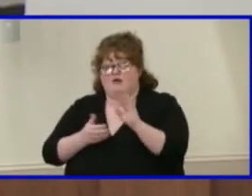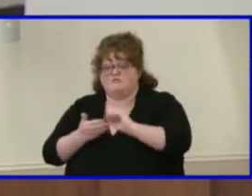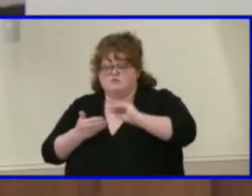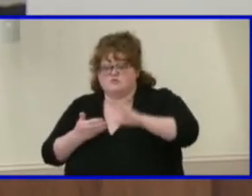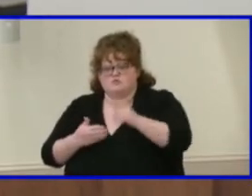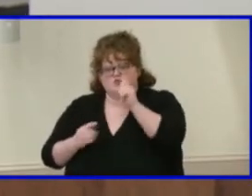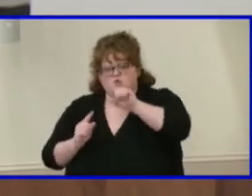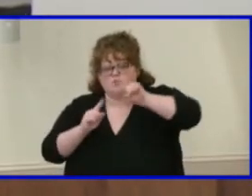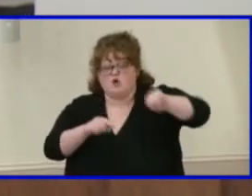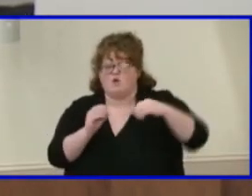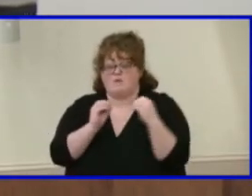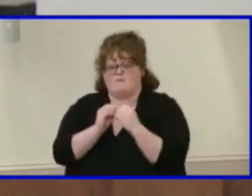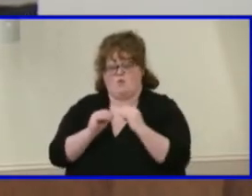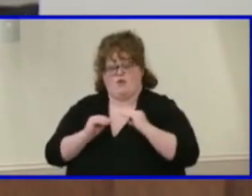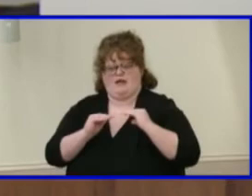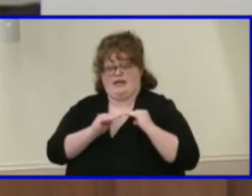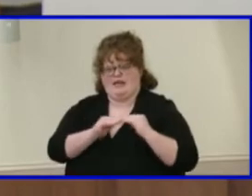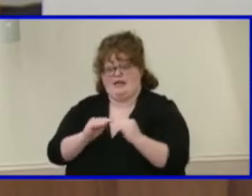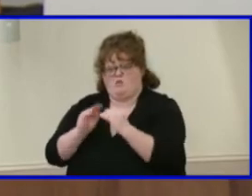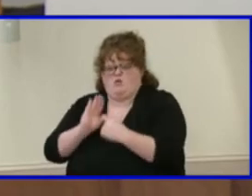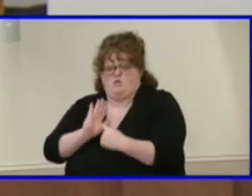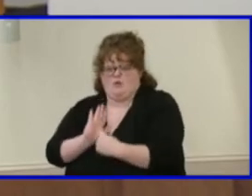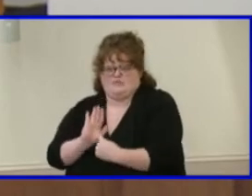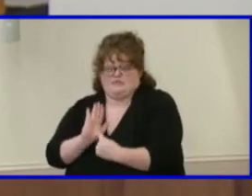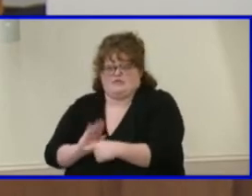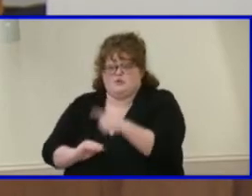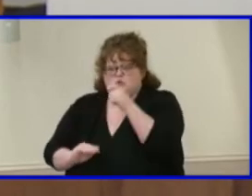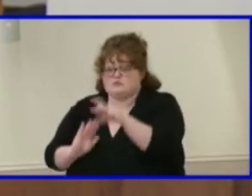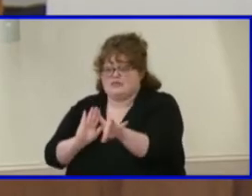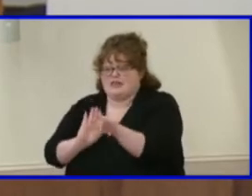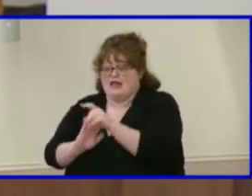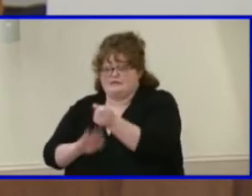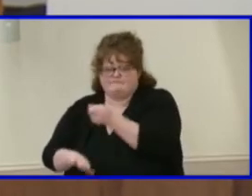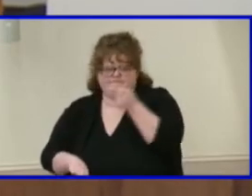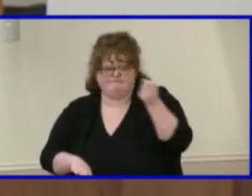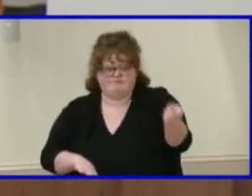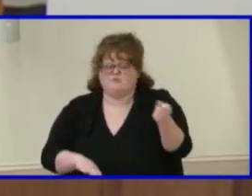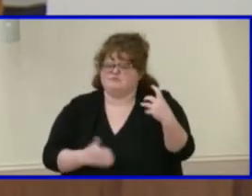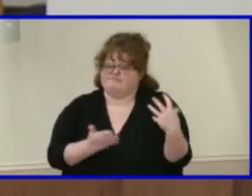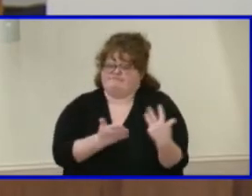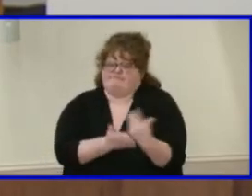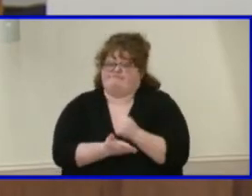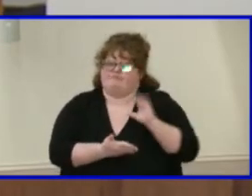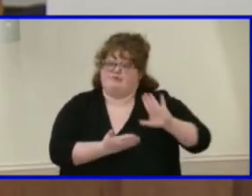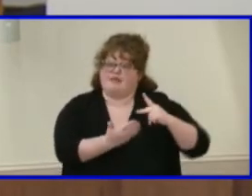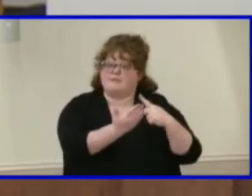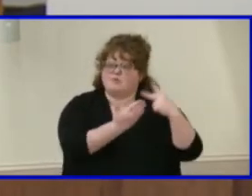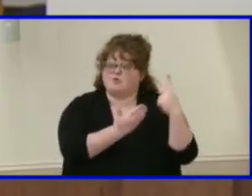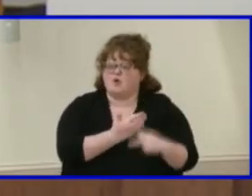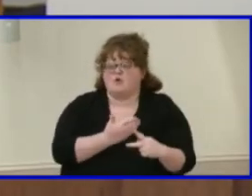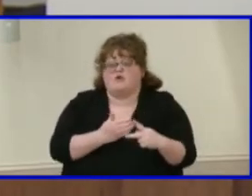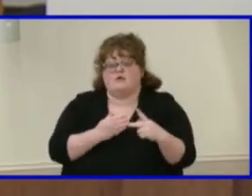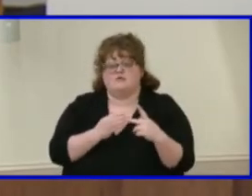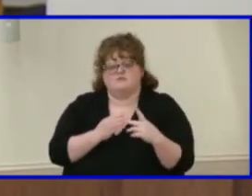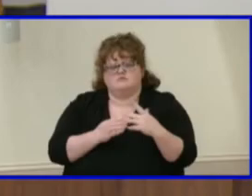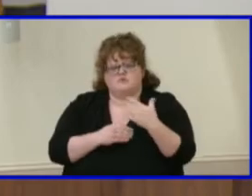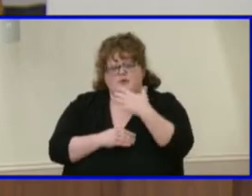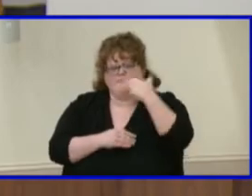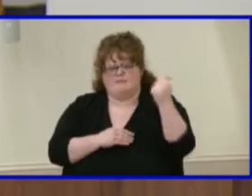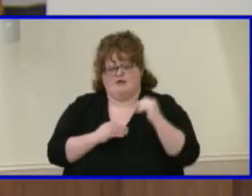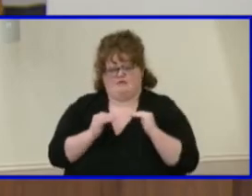gets selected to have the opportunity that Maggie Walker offers that's more representative of our student population.